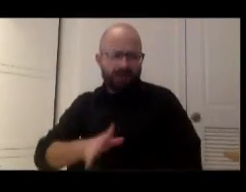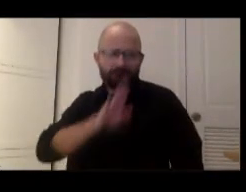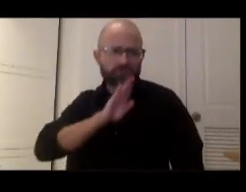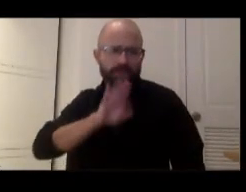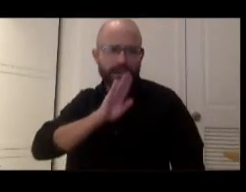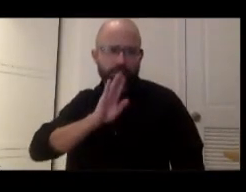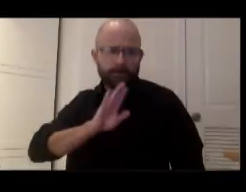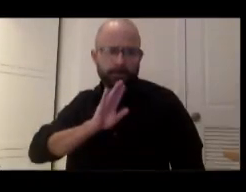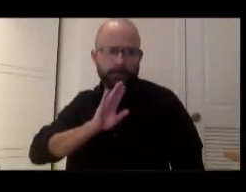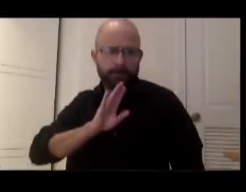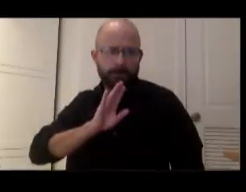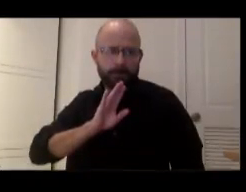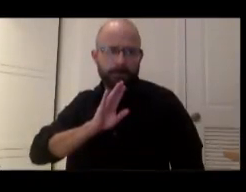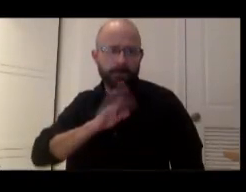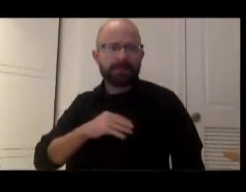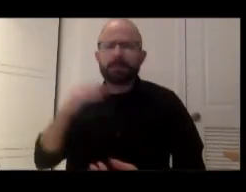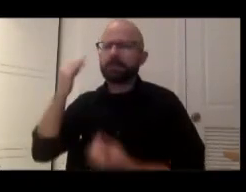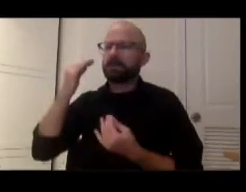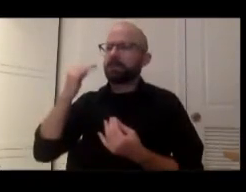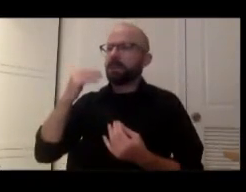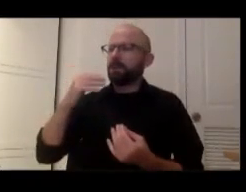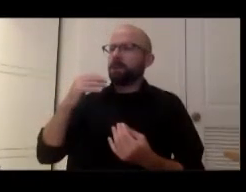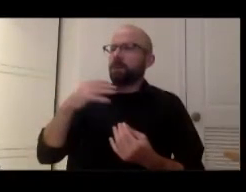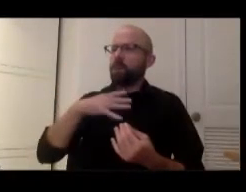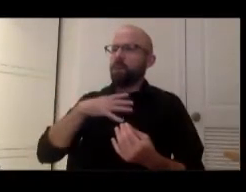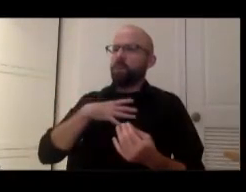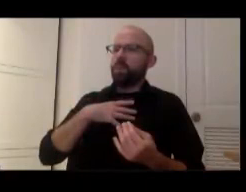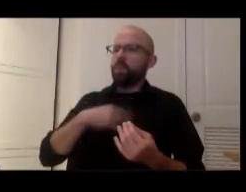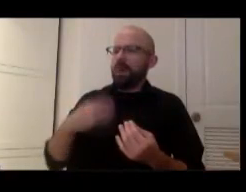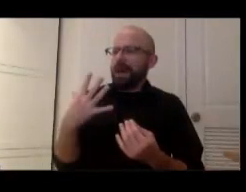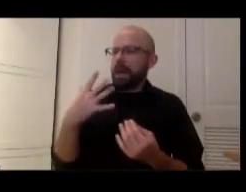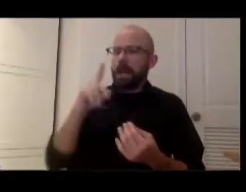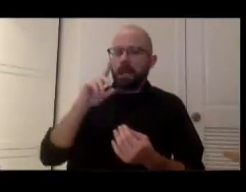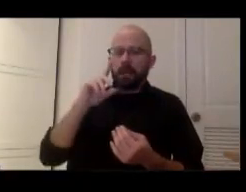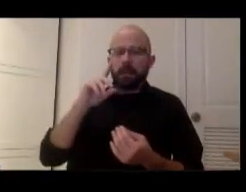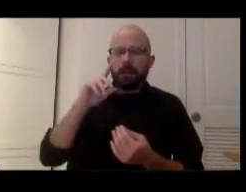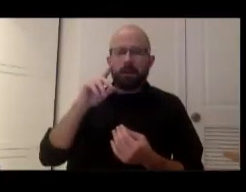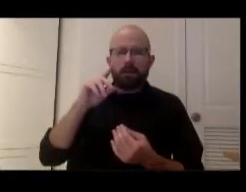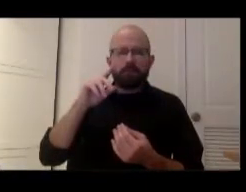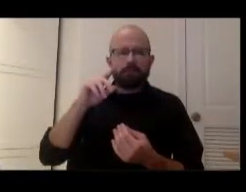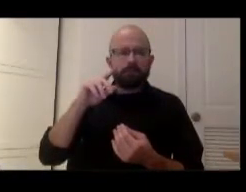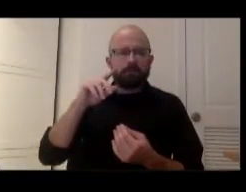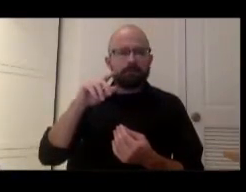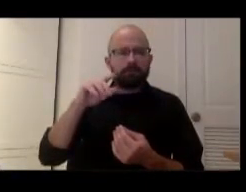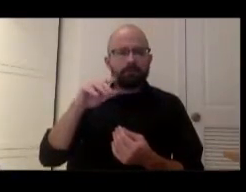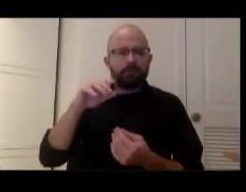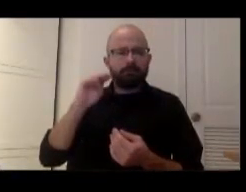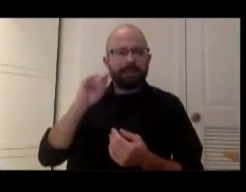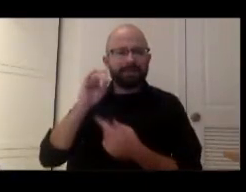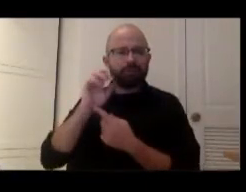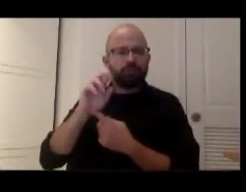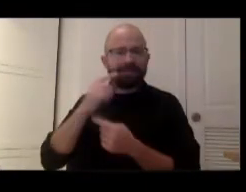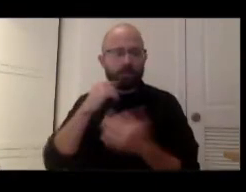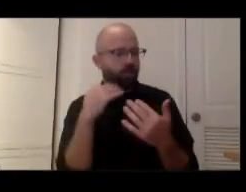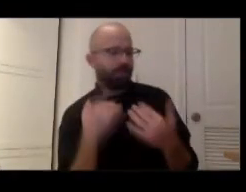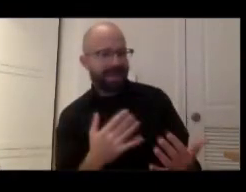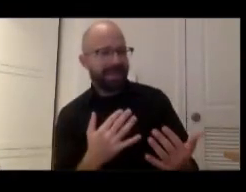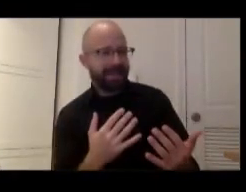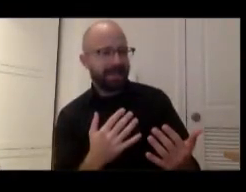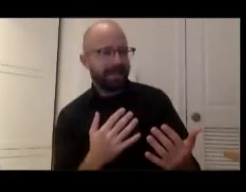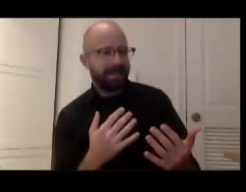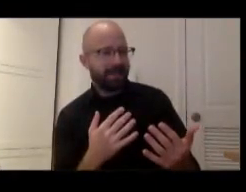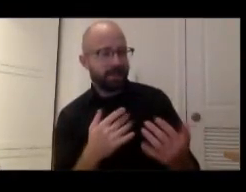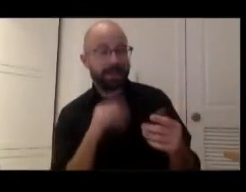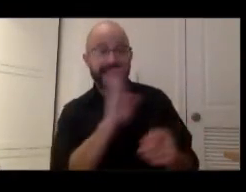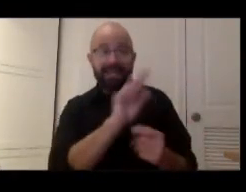about how white liberal ministers are telling him to wait. That his tactics um demanded another kind of